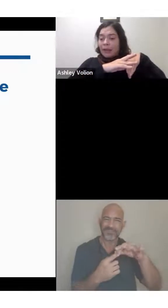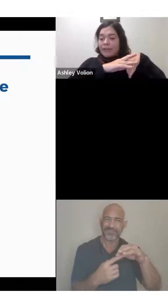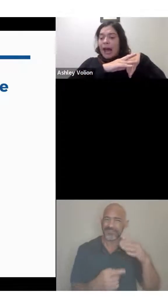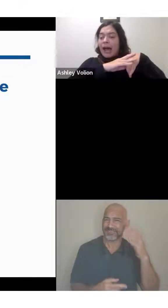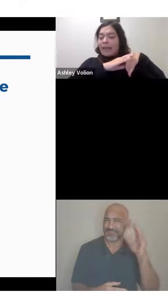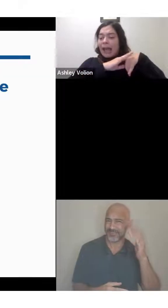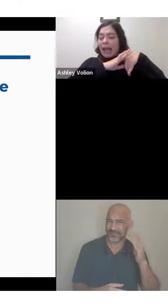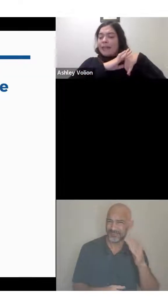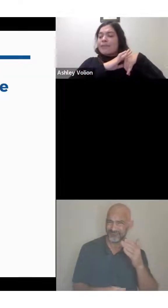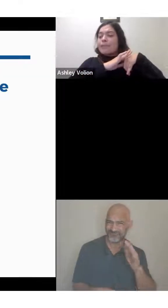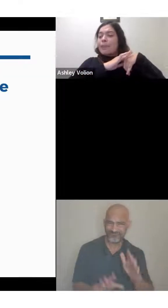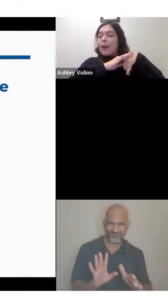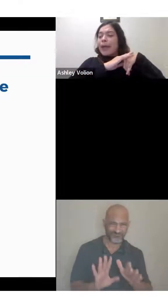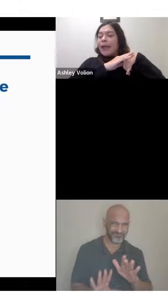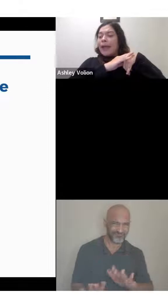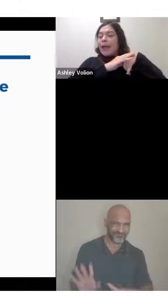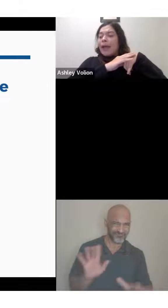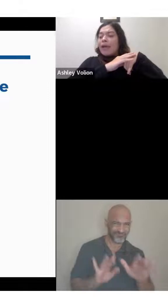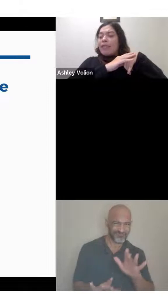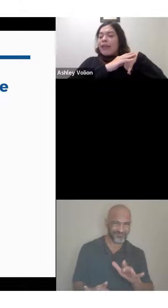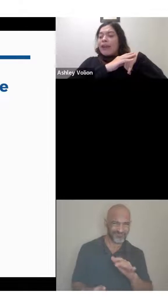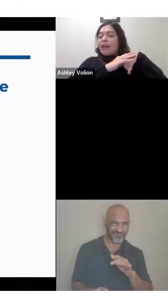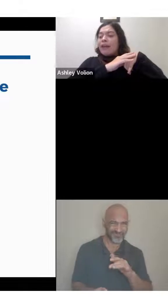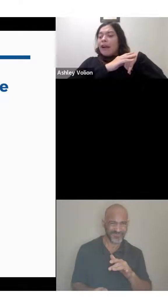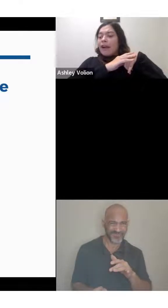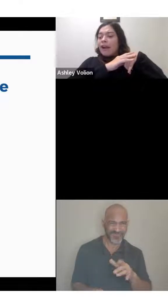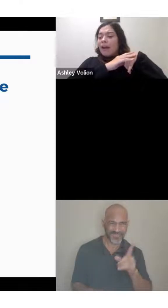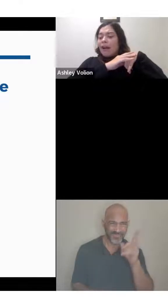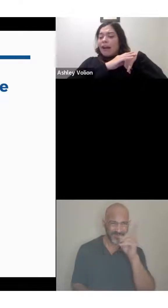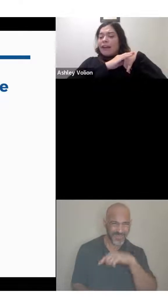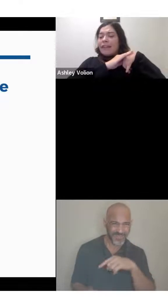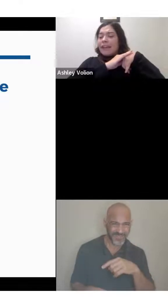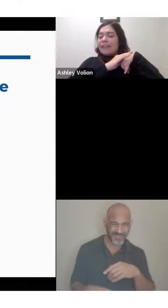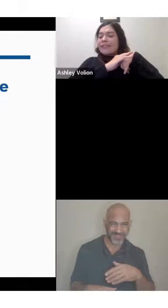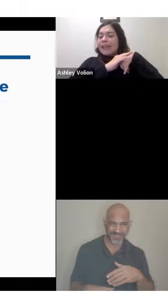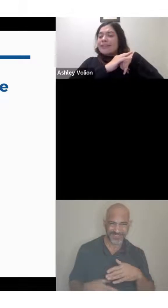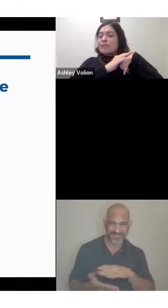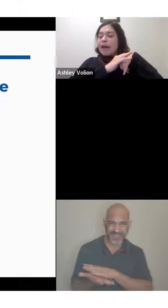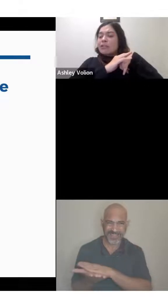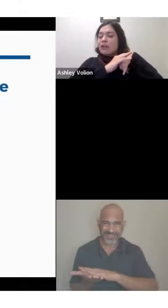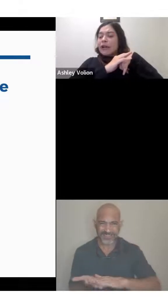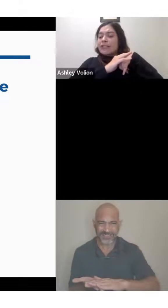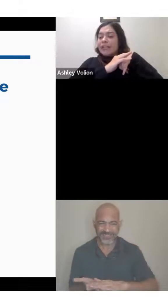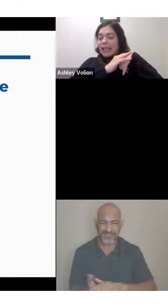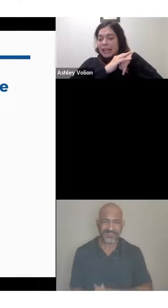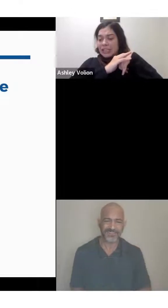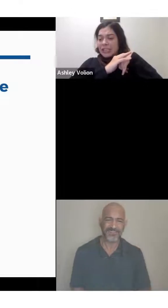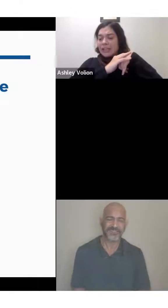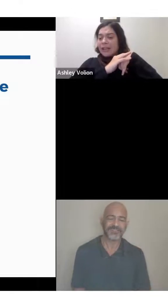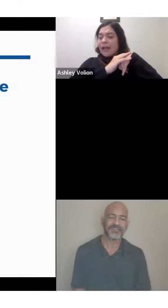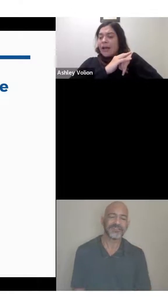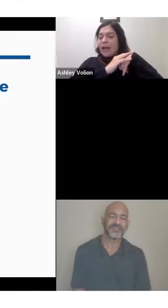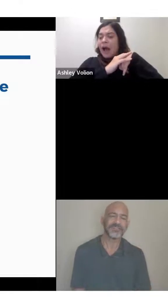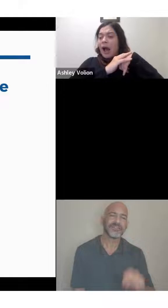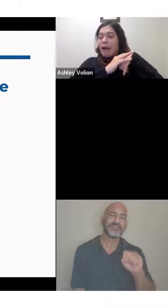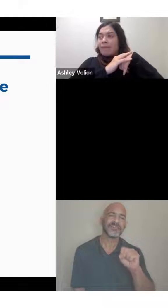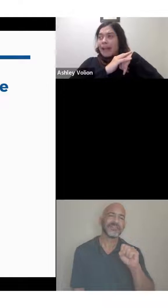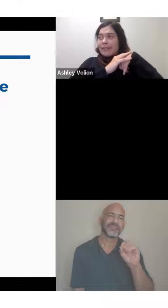not like. But there are things like special education